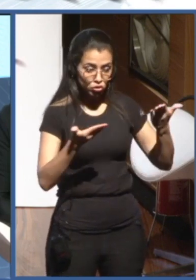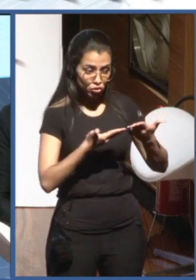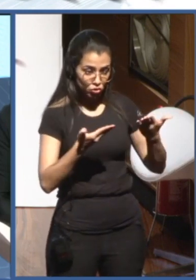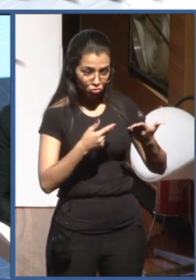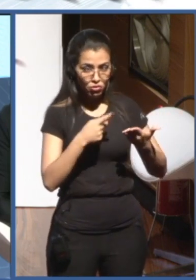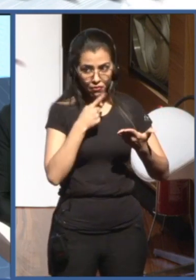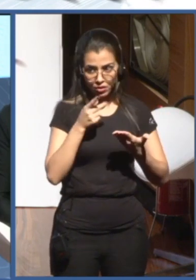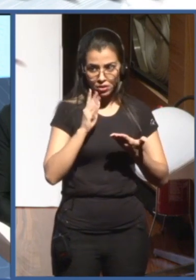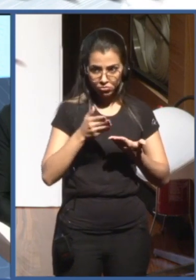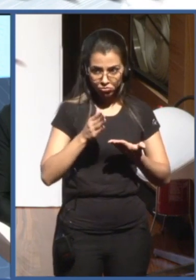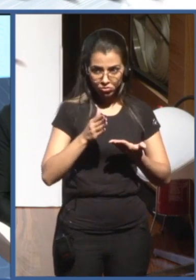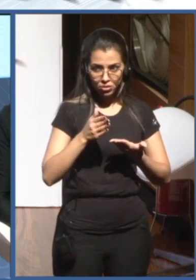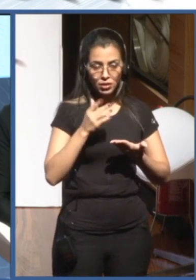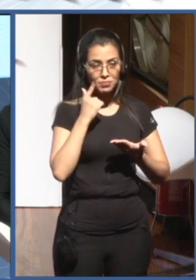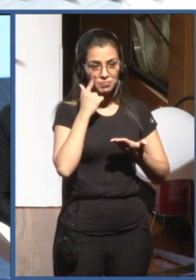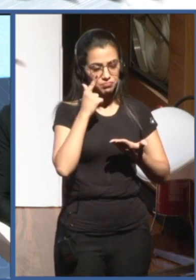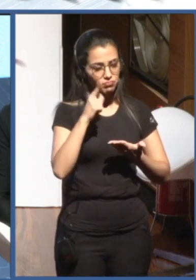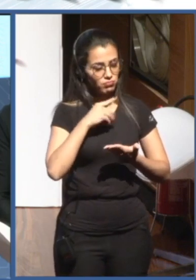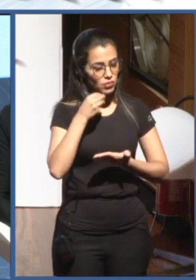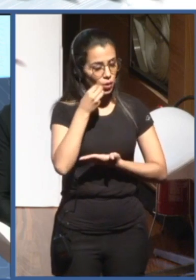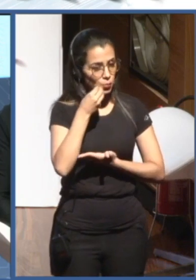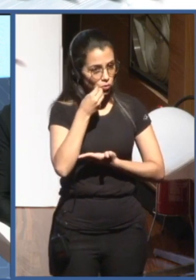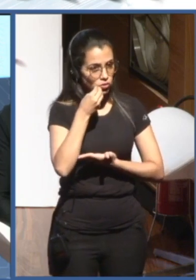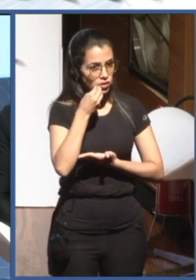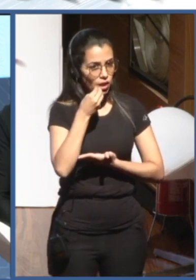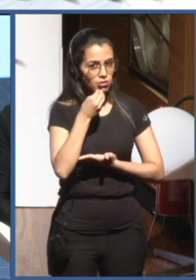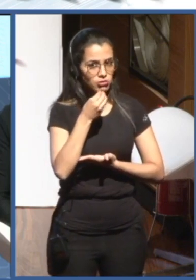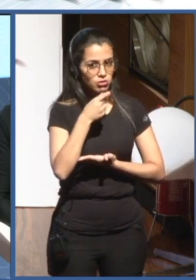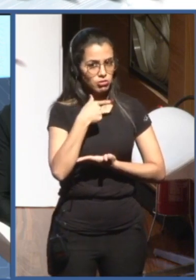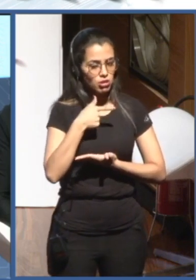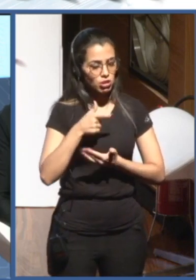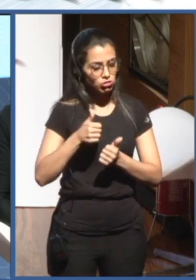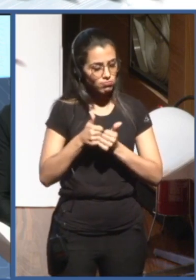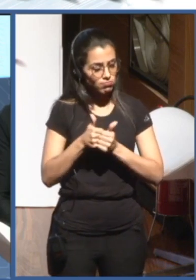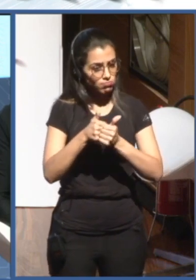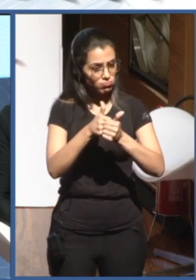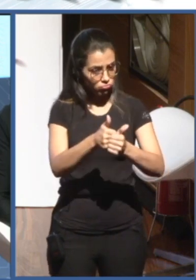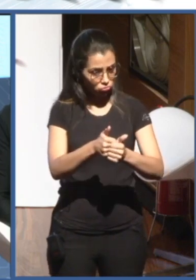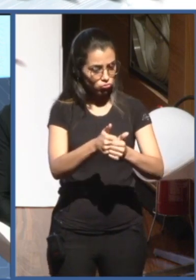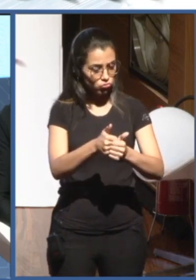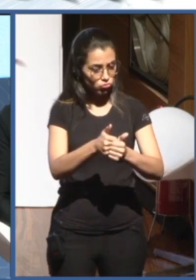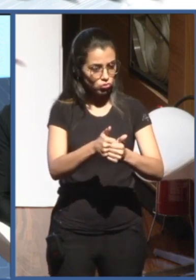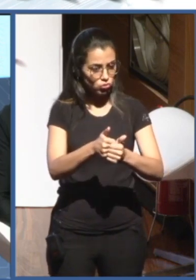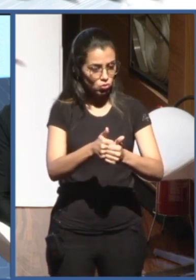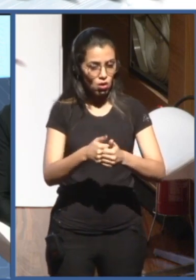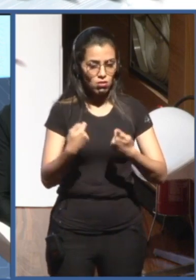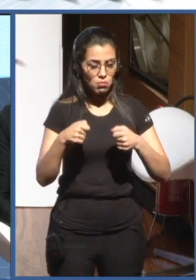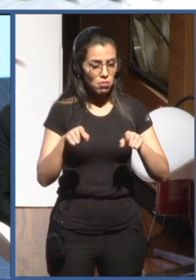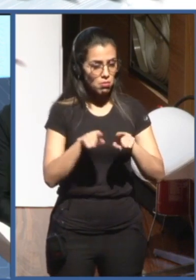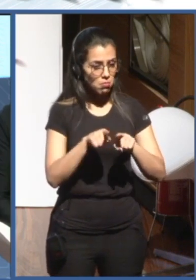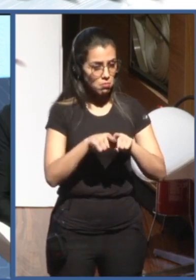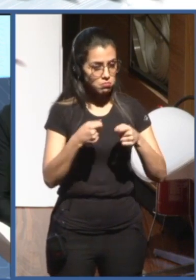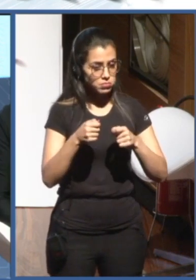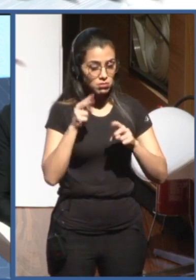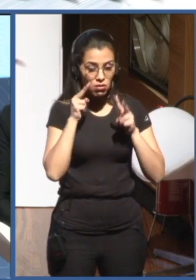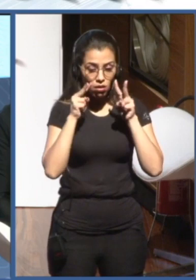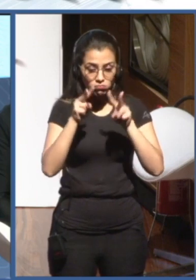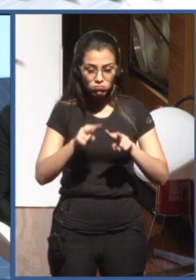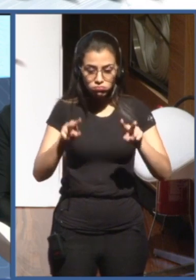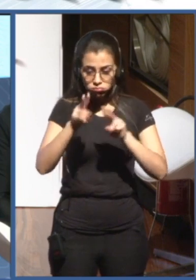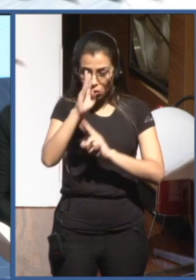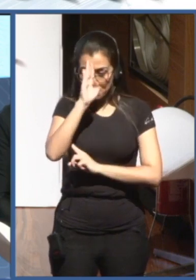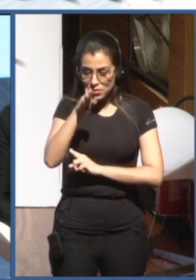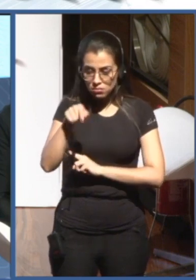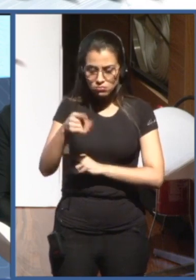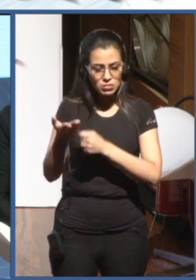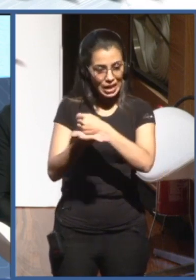go forward together. I think we see the OECD AI principles as a foundation stone around which you would build a constellation of deeper ethical